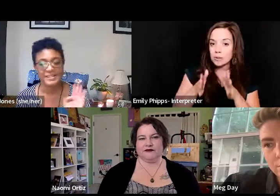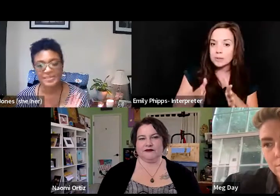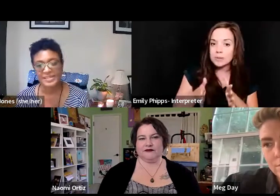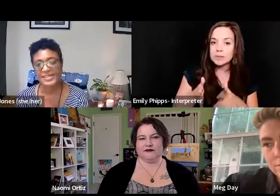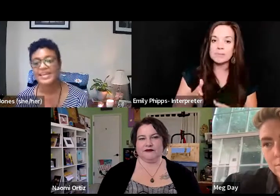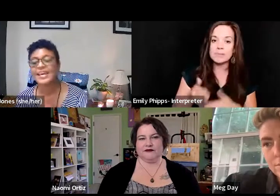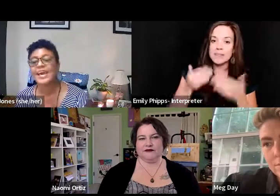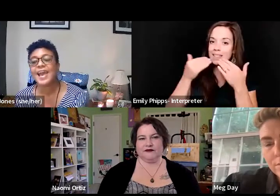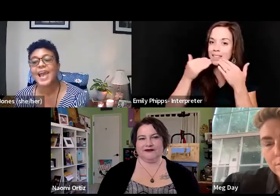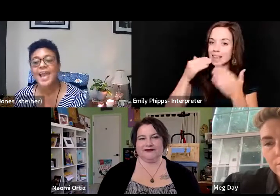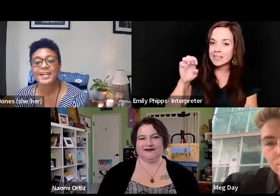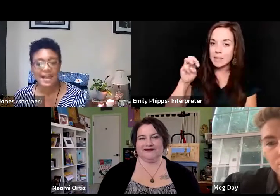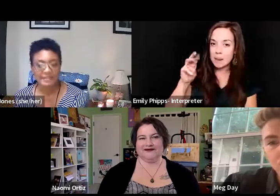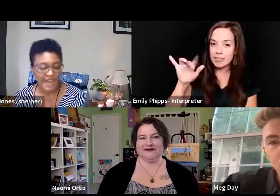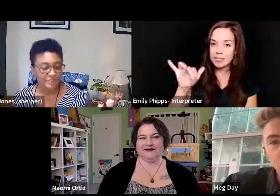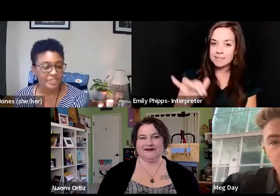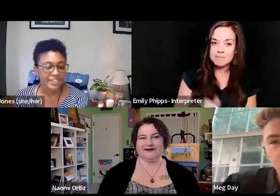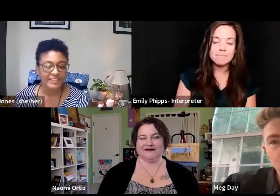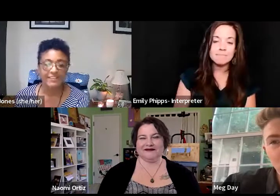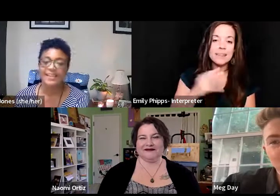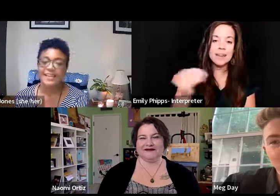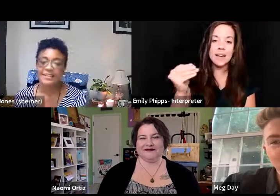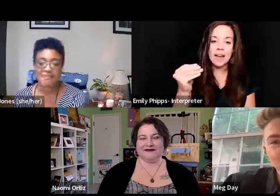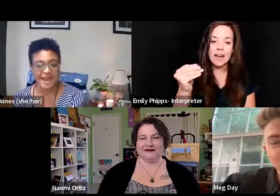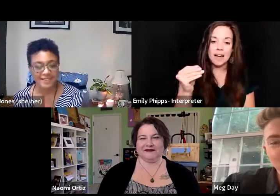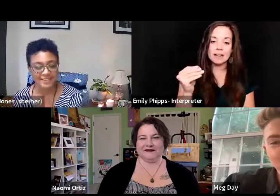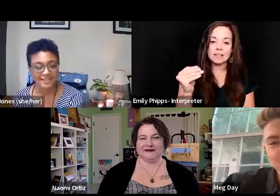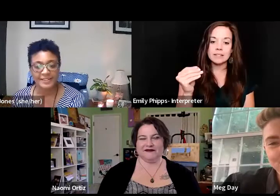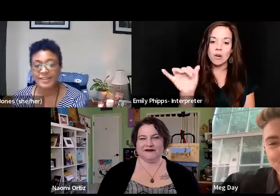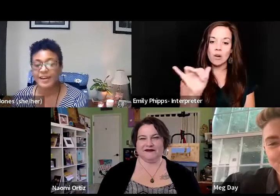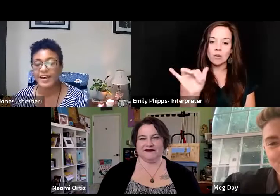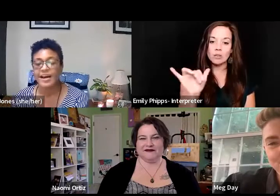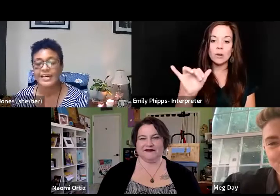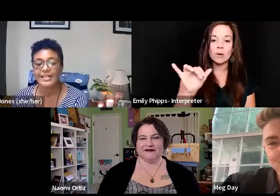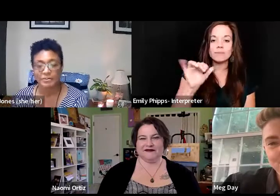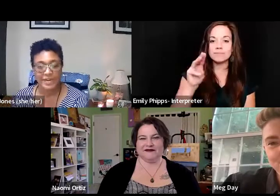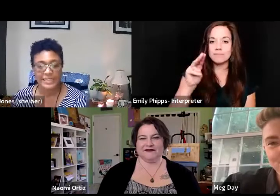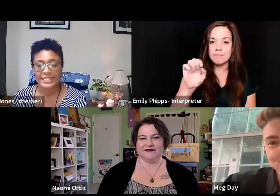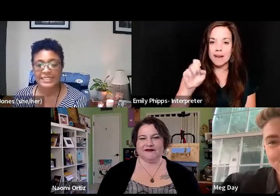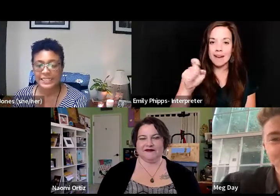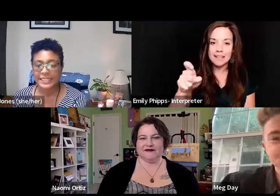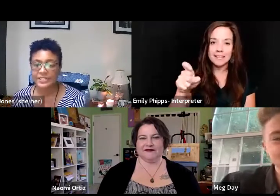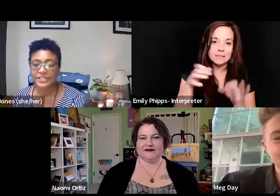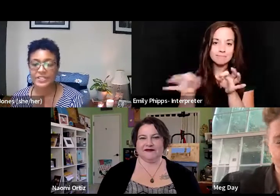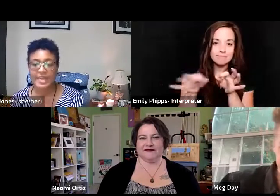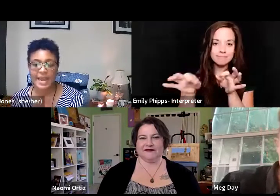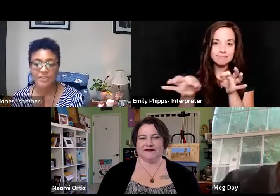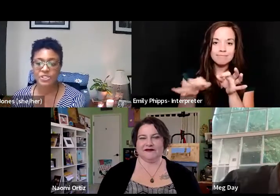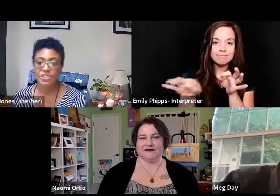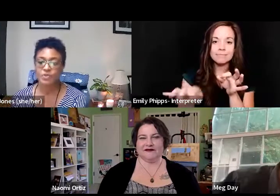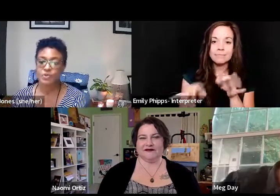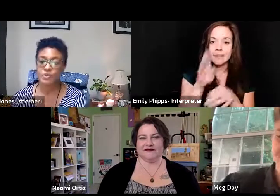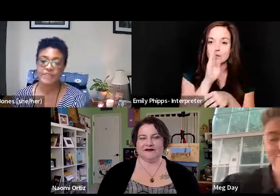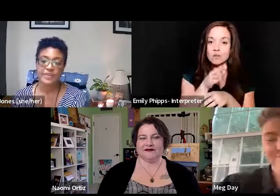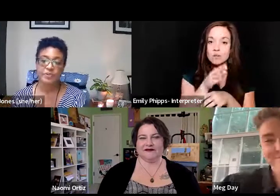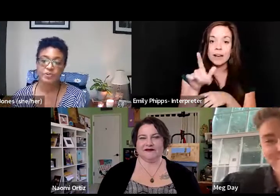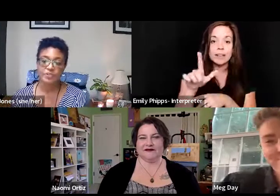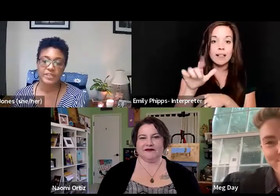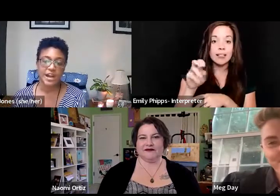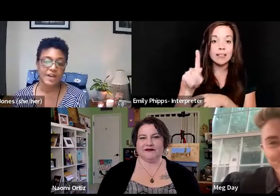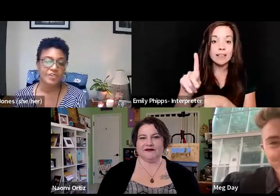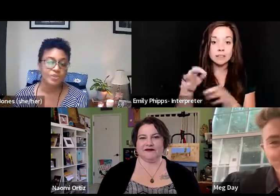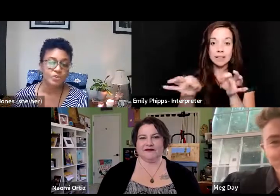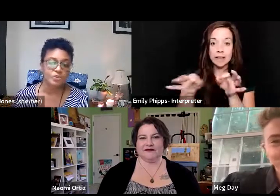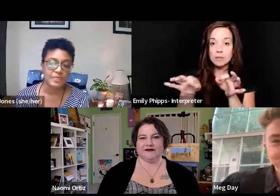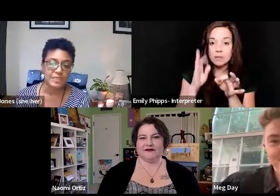thanks Emily, and live captioning, thanks Max. A direct link to the captions will be available